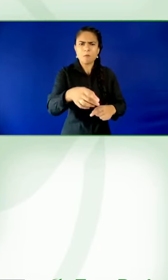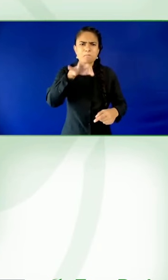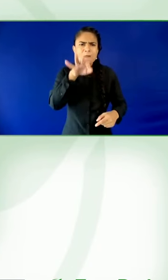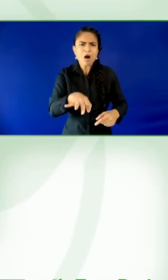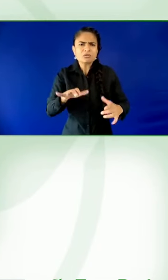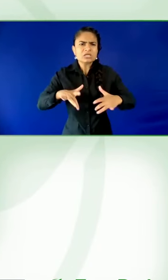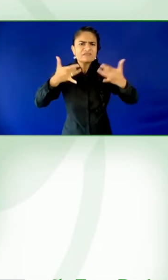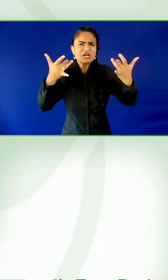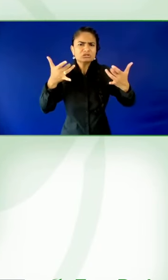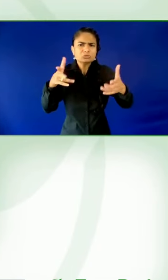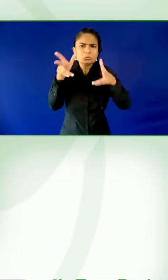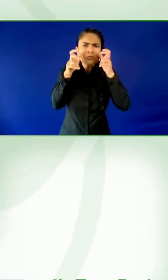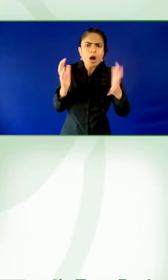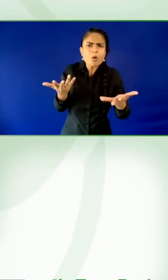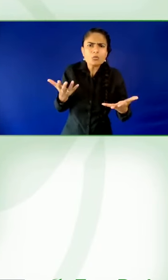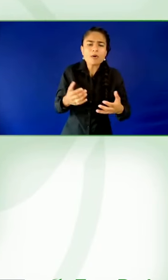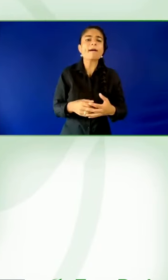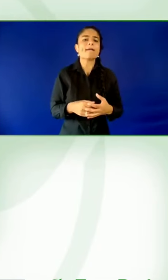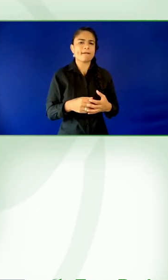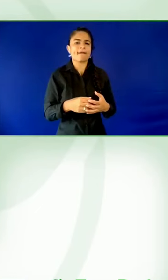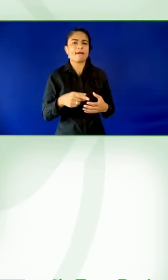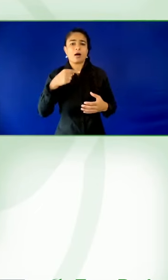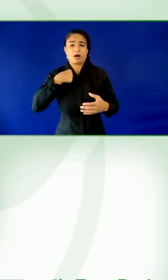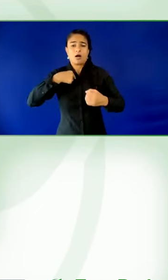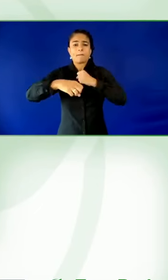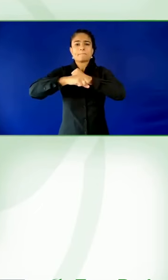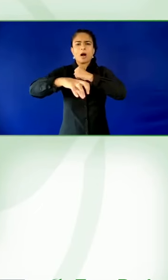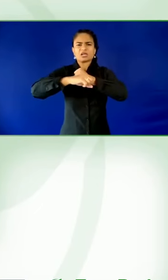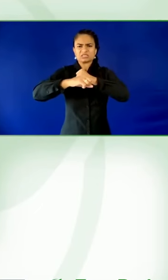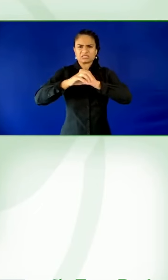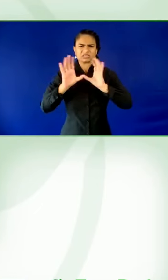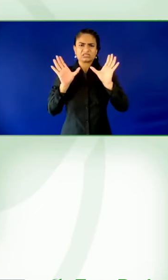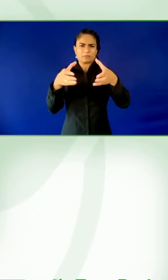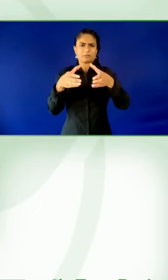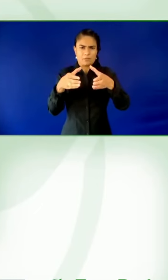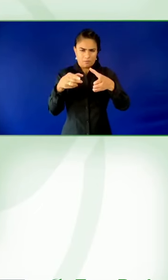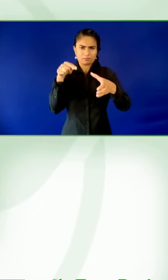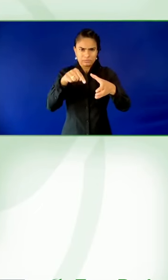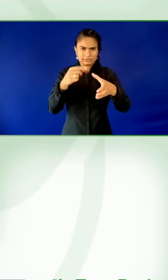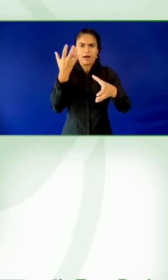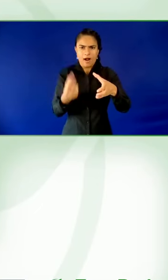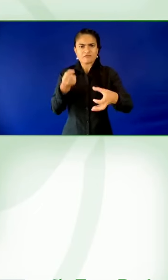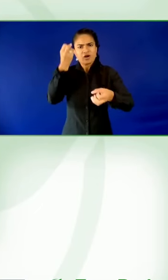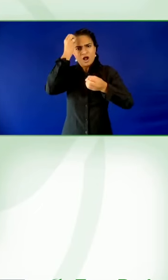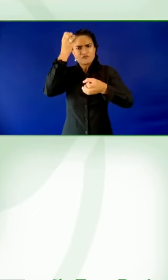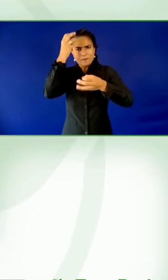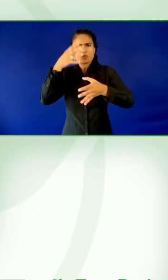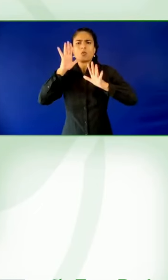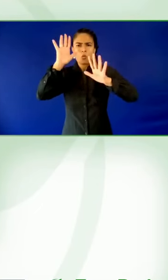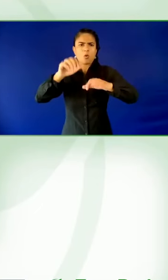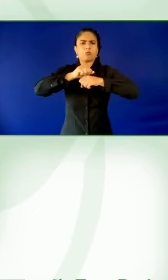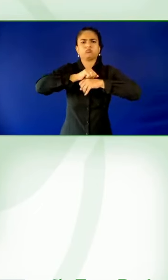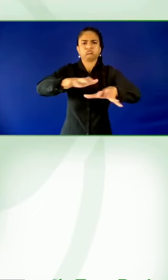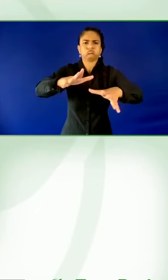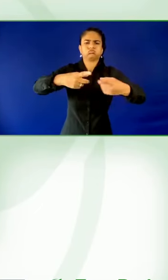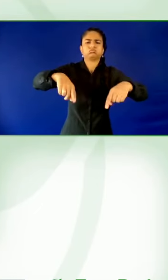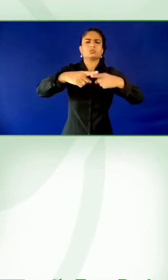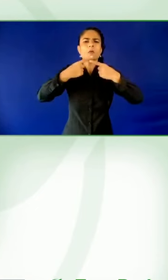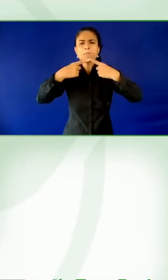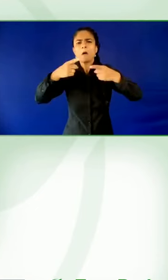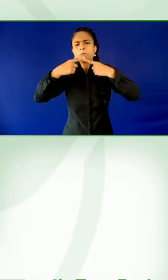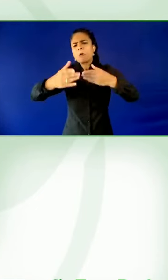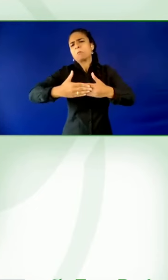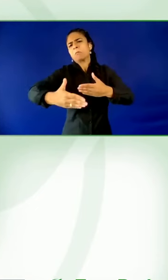announcements and surely I could send it over to anyone here who is